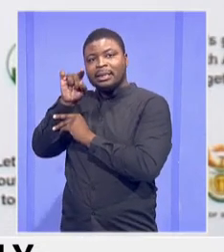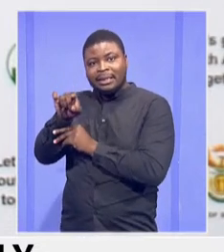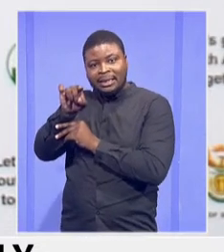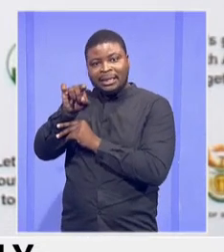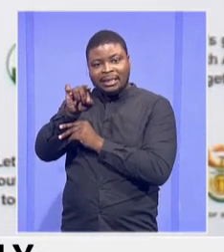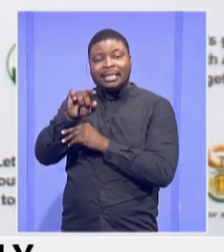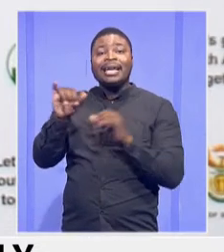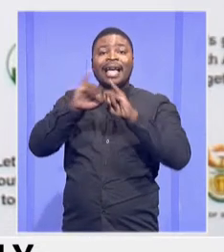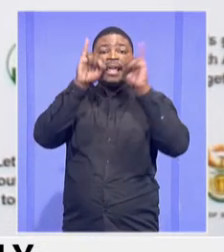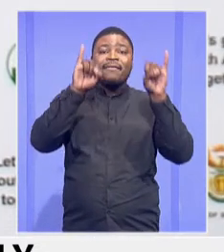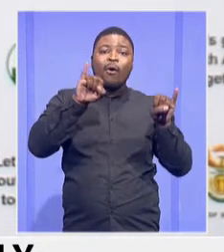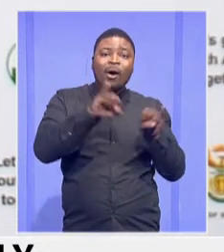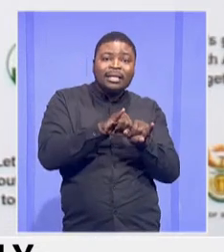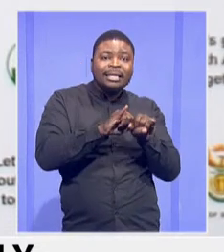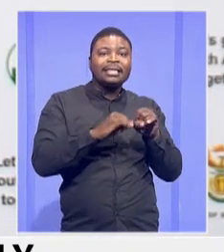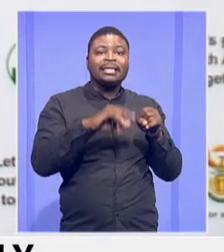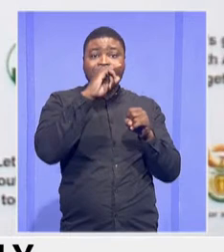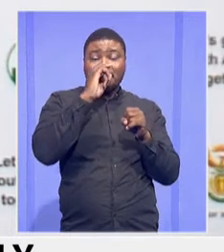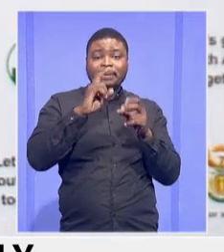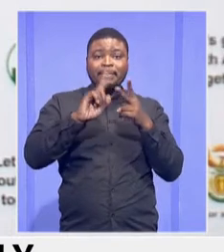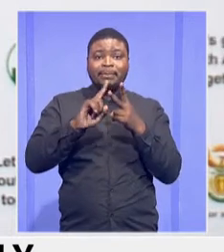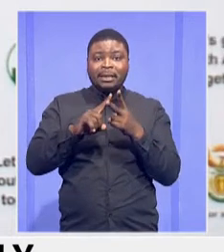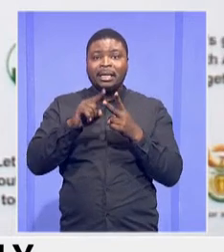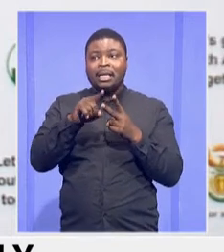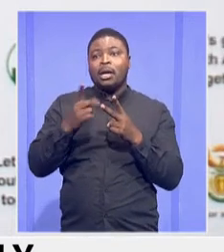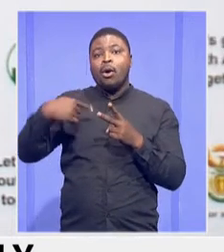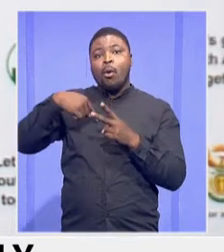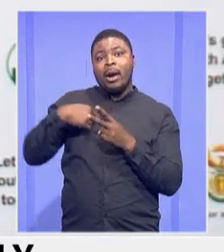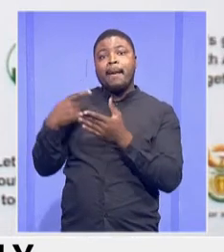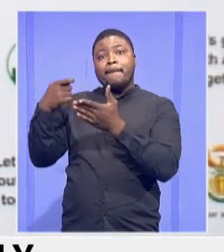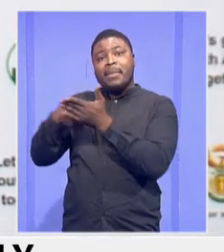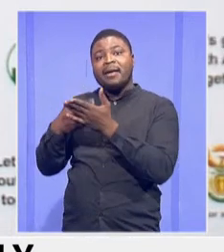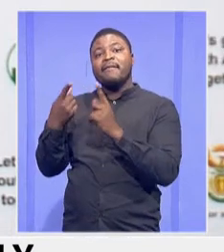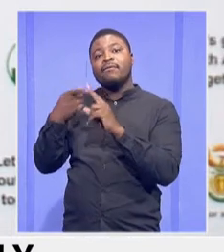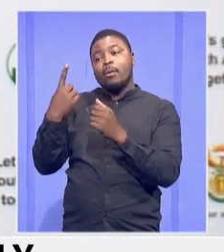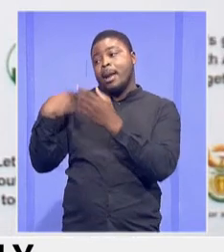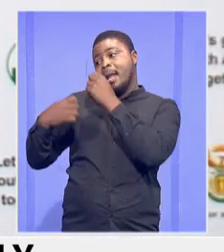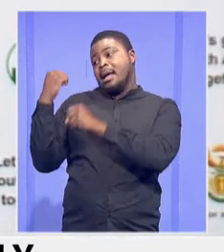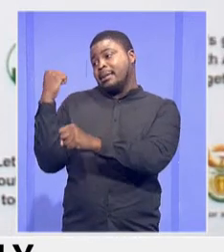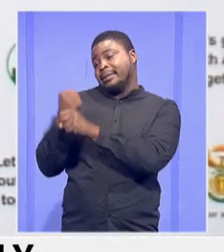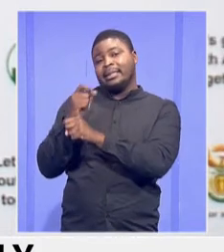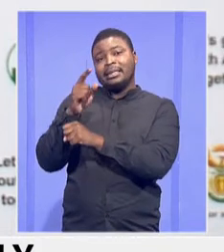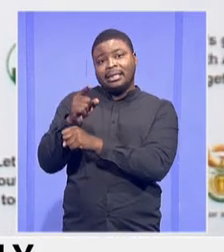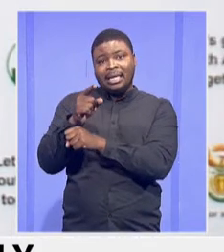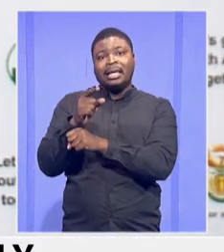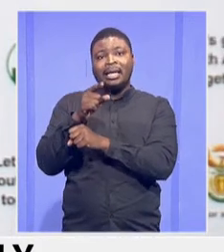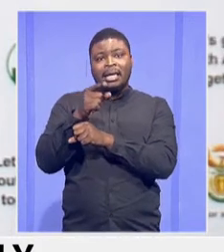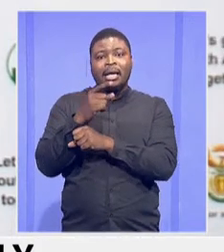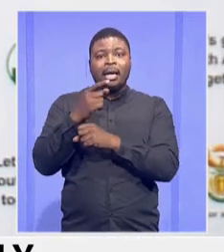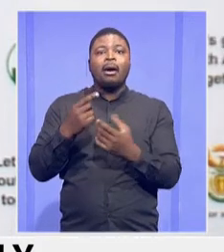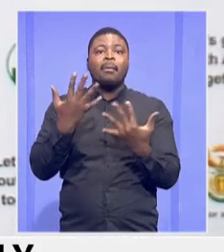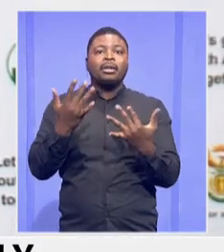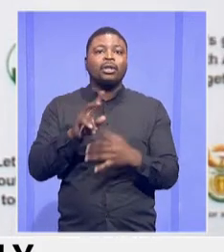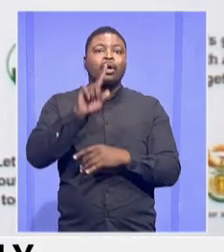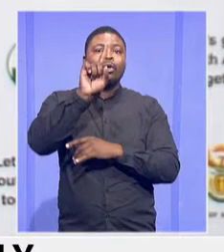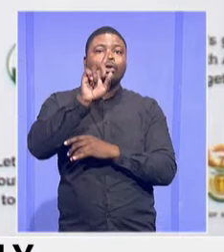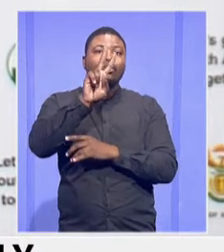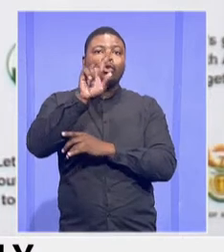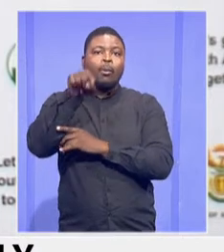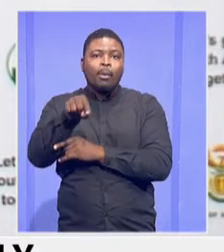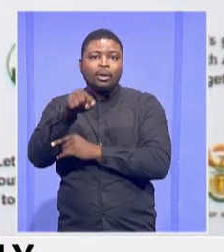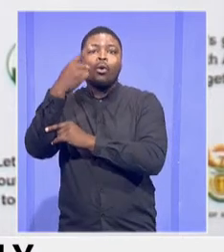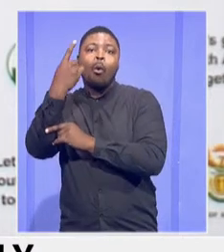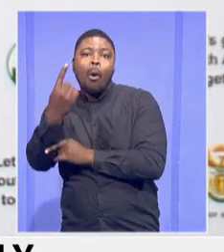Invoices plus what we had to pay from the previous financial year, which is accruals, is 2.1 billion.